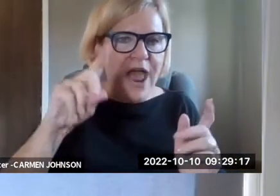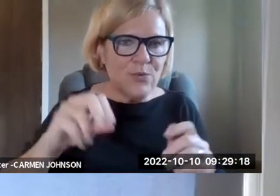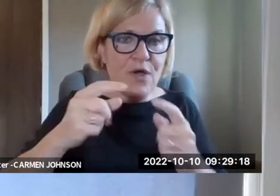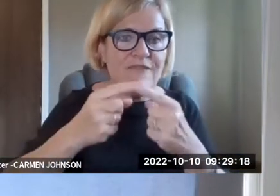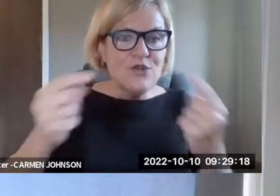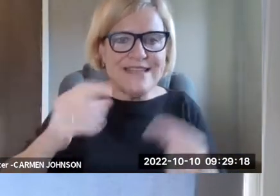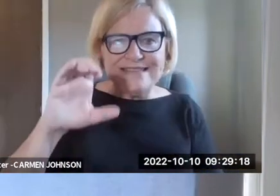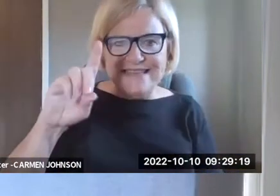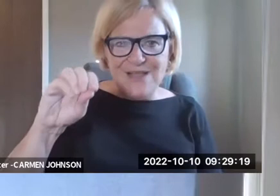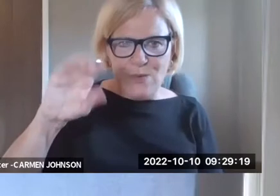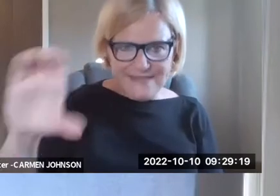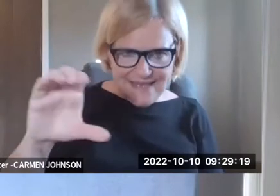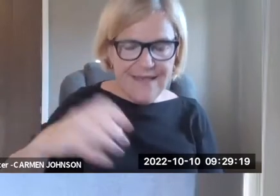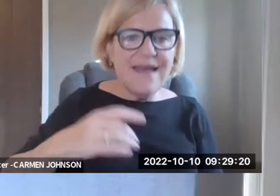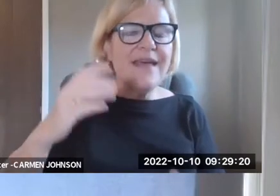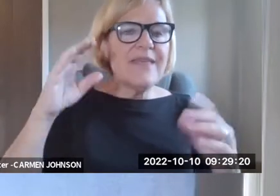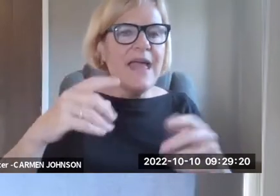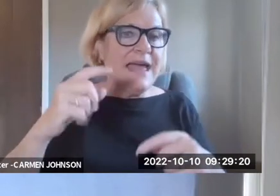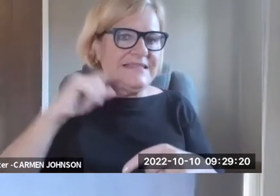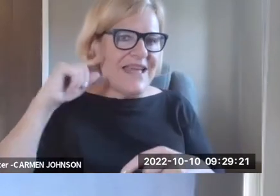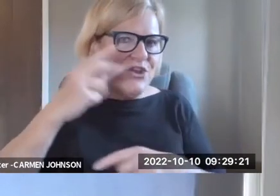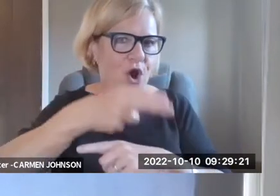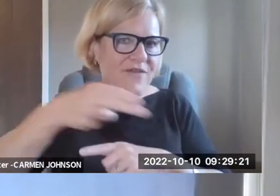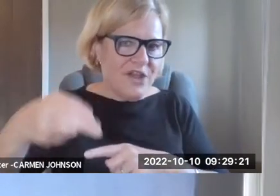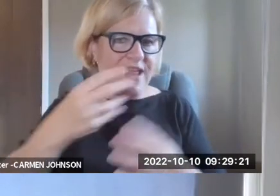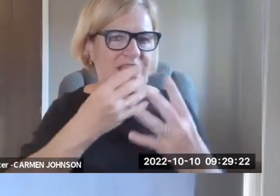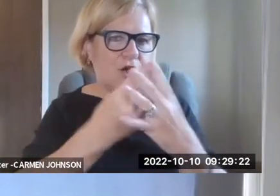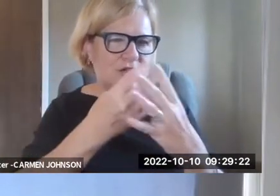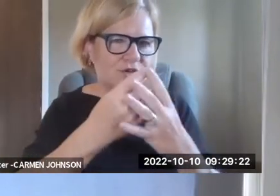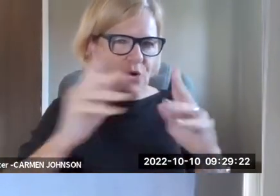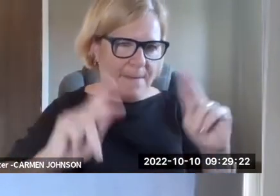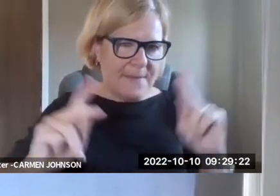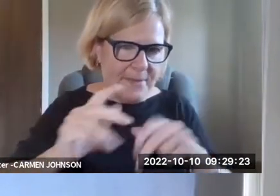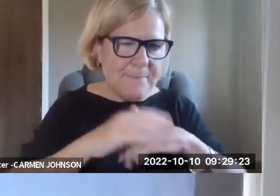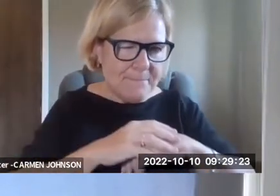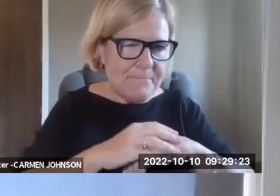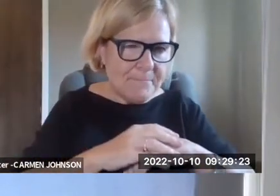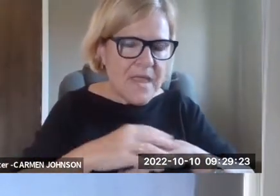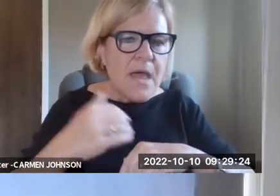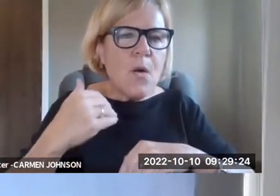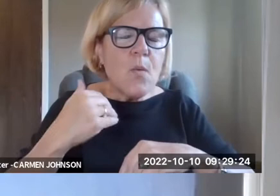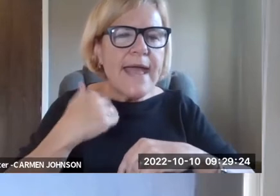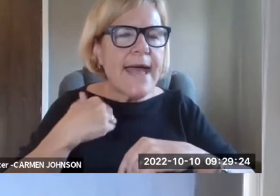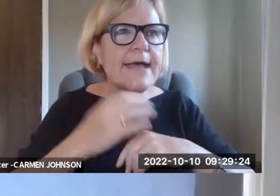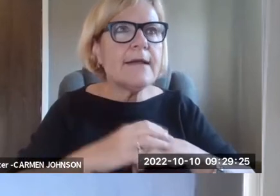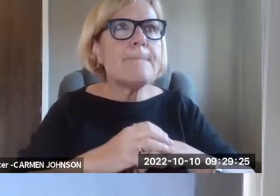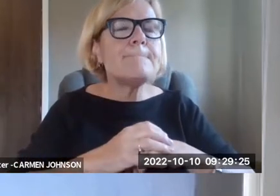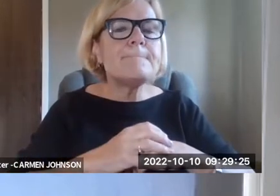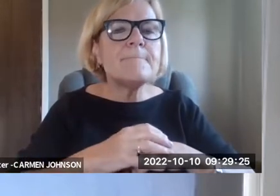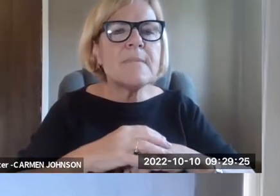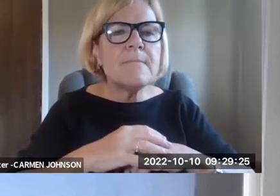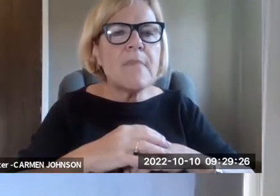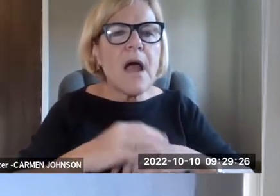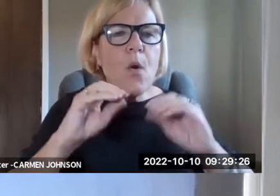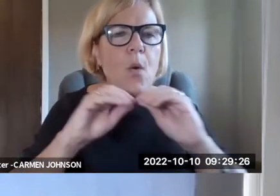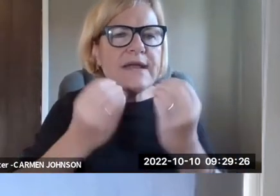also recently settled, um, disability law, Colorado versus CDOC, which addressed the concerns of deaf and